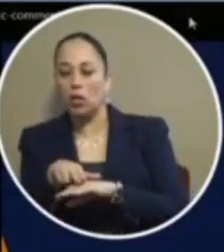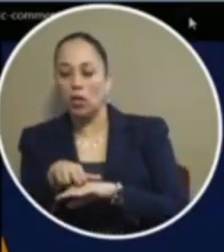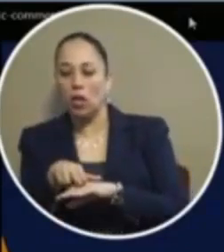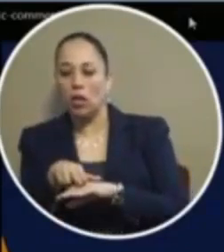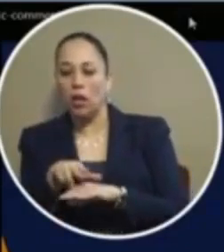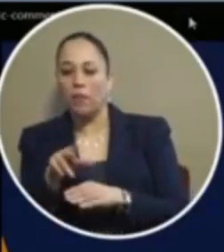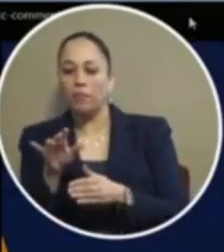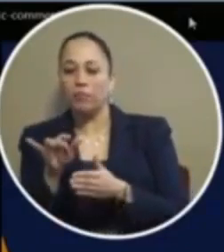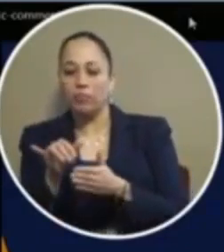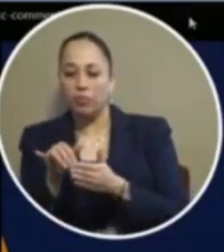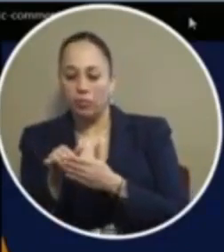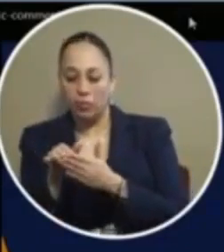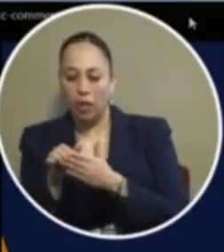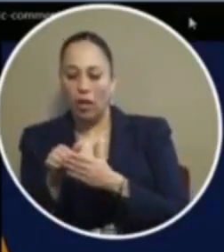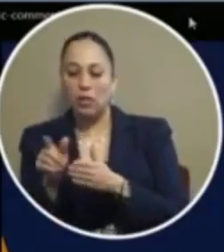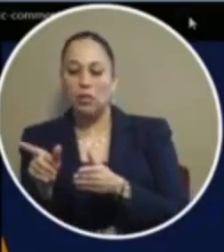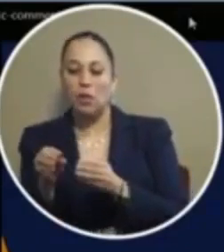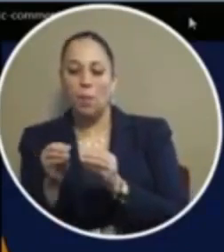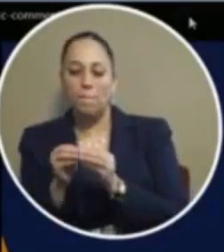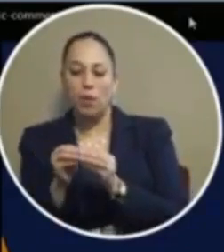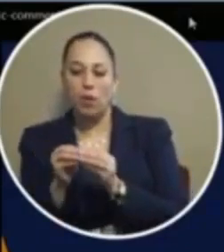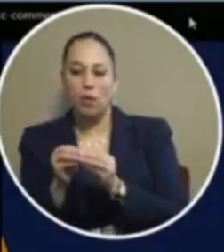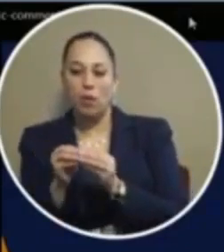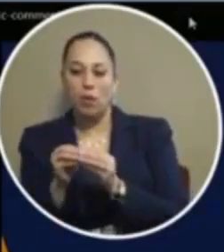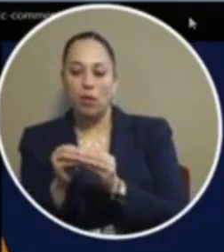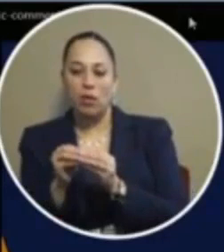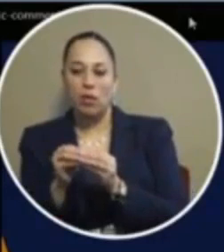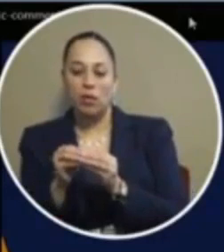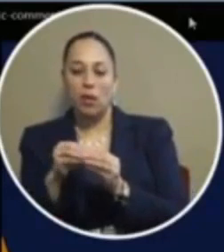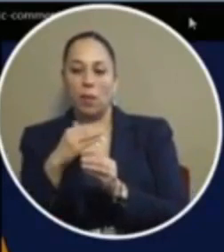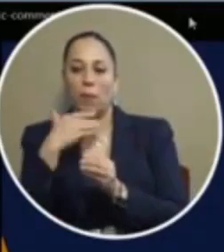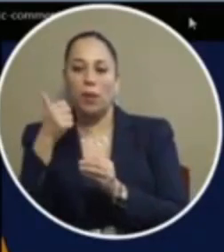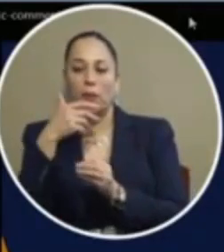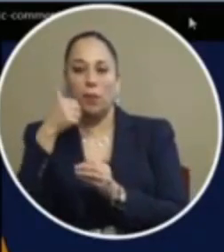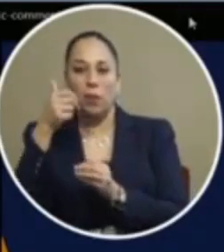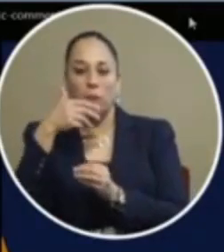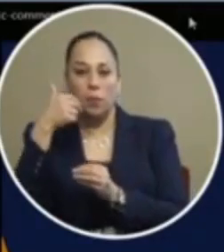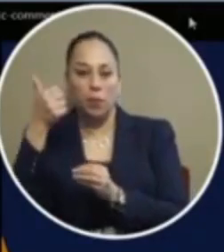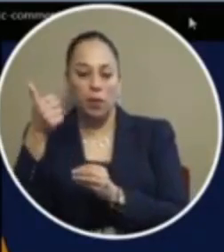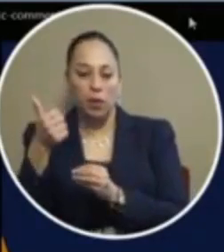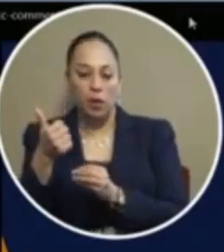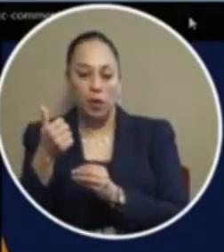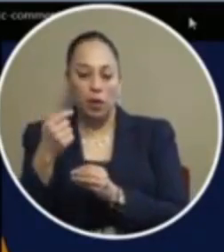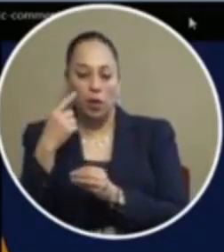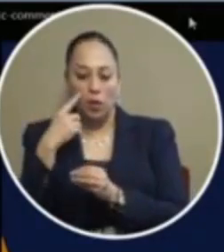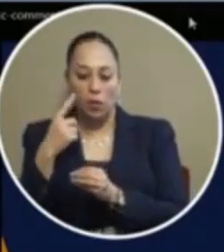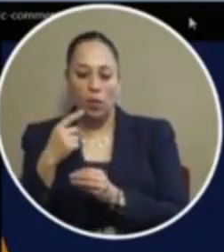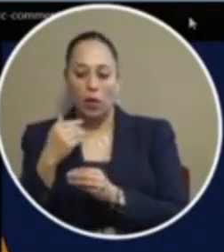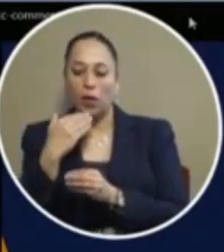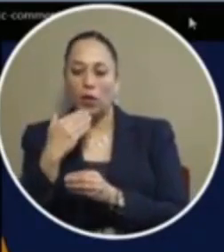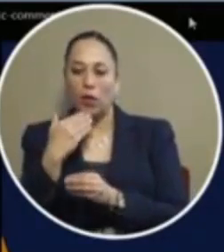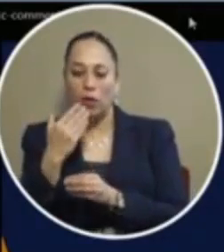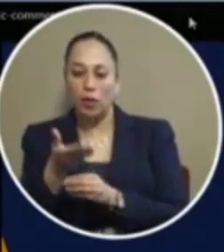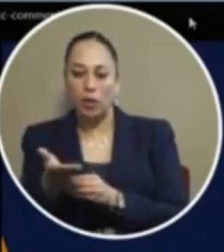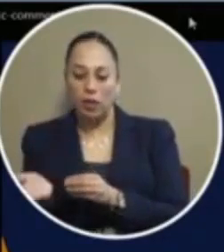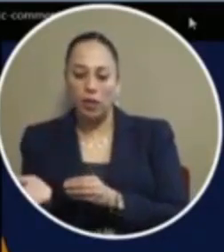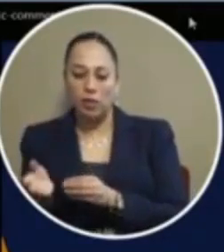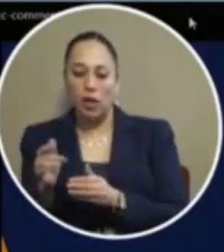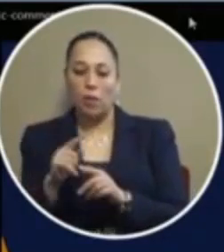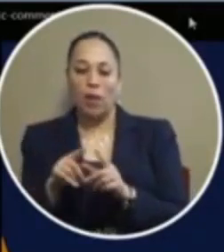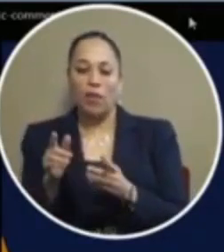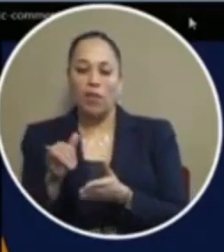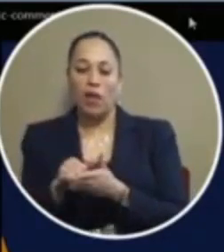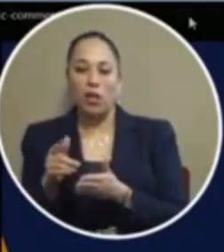our peace officers have more better better and bigger things to basically fish and fry on so that's what i would